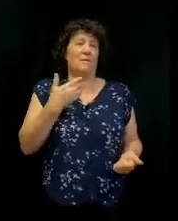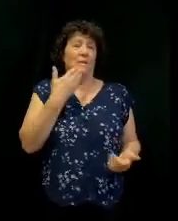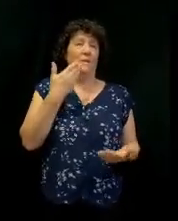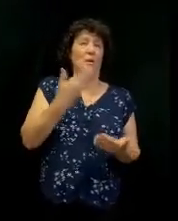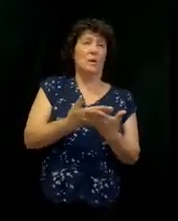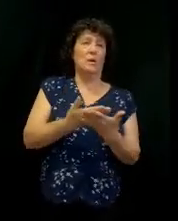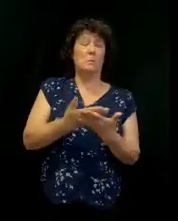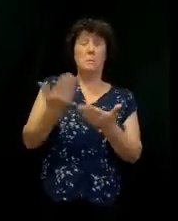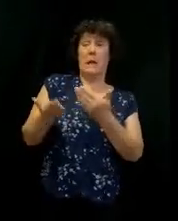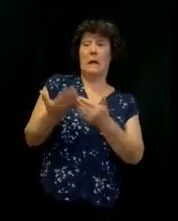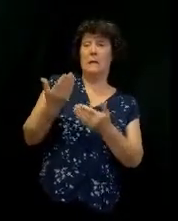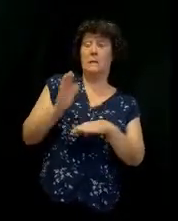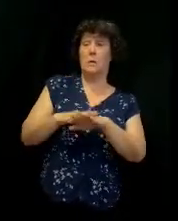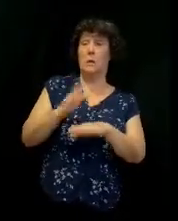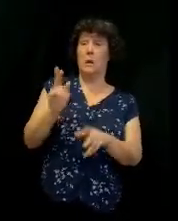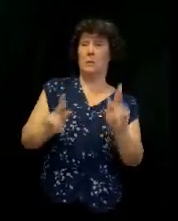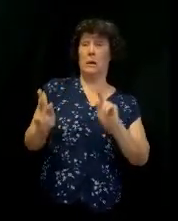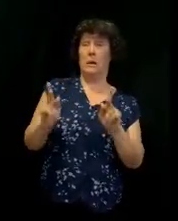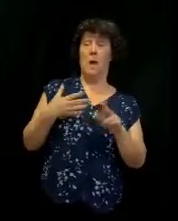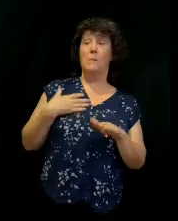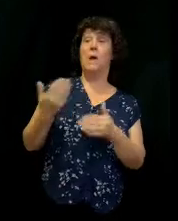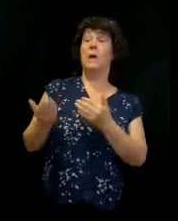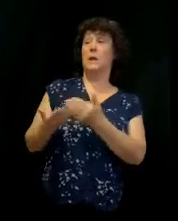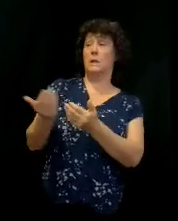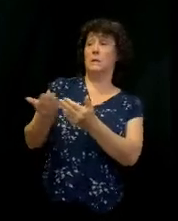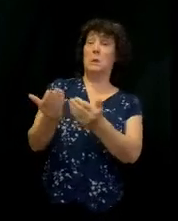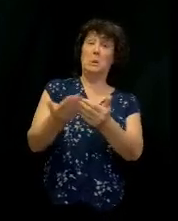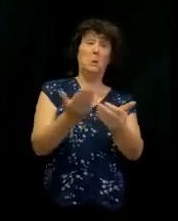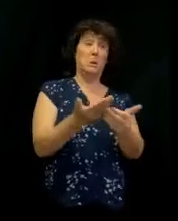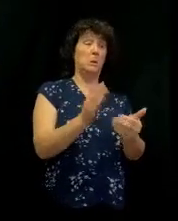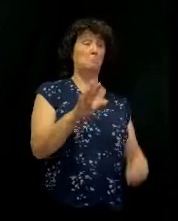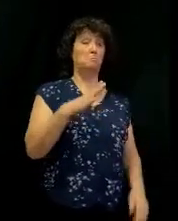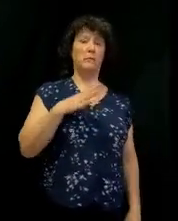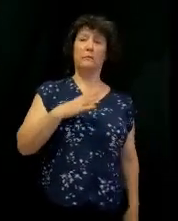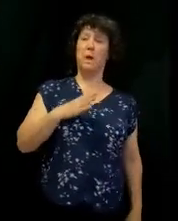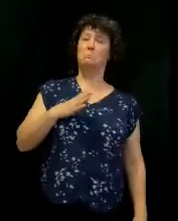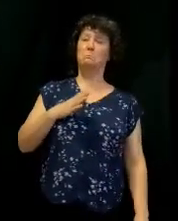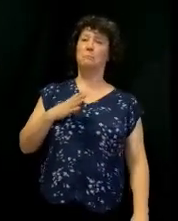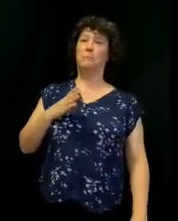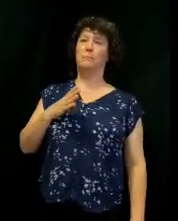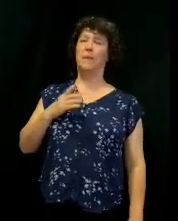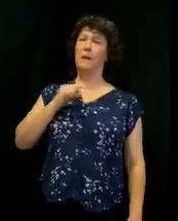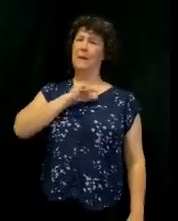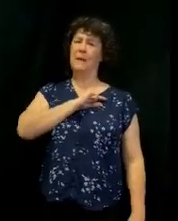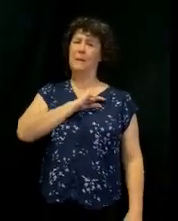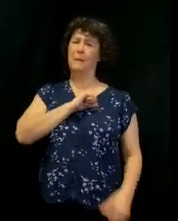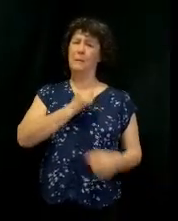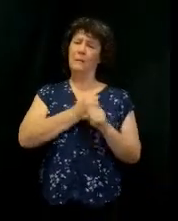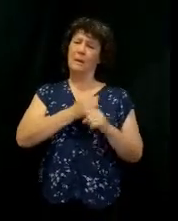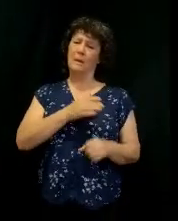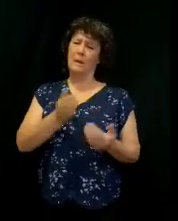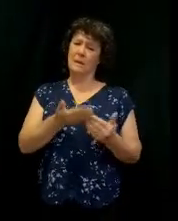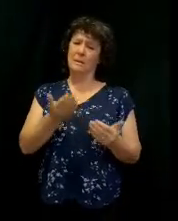easy on the people. I'll make it easy on them, make it easy, I'm guilty. I'm guilty to make it easy on you.